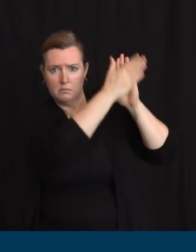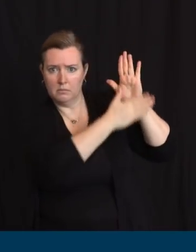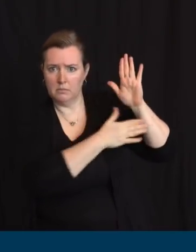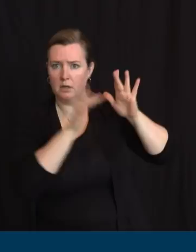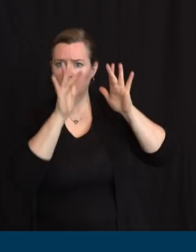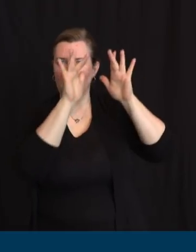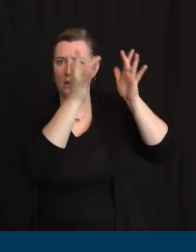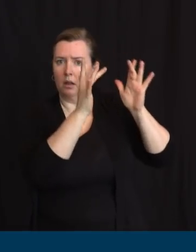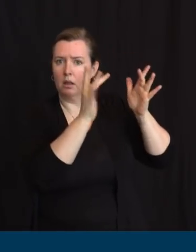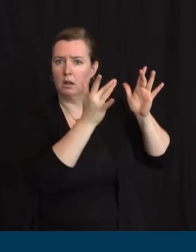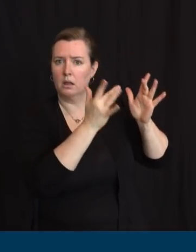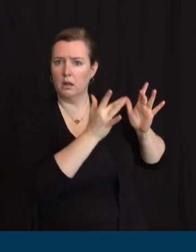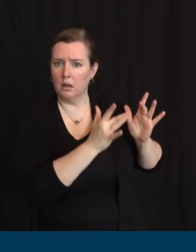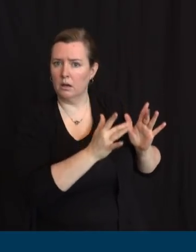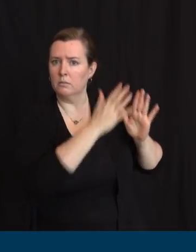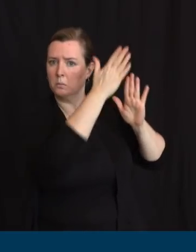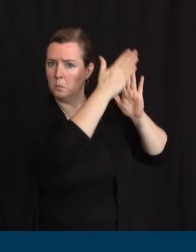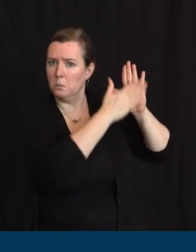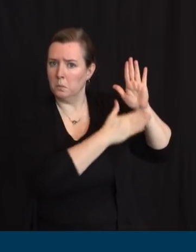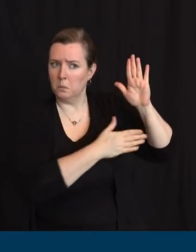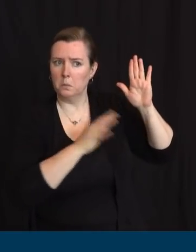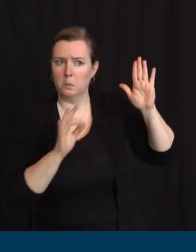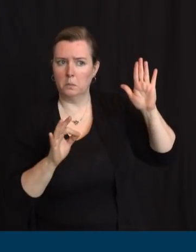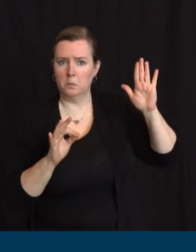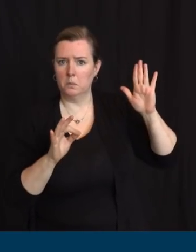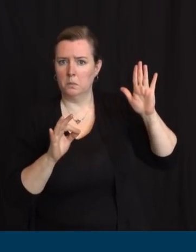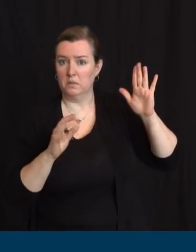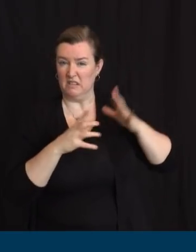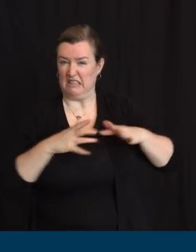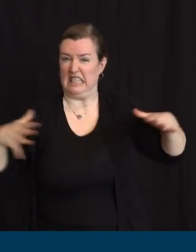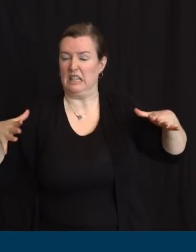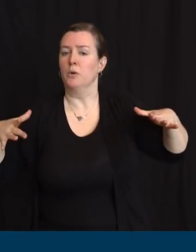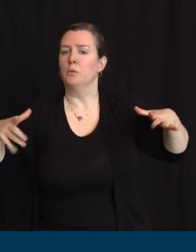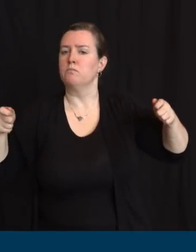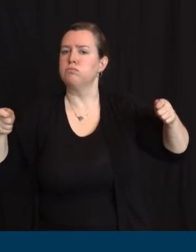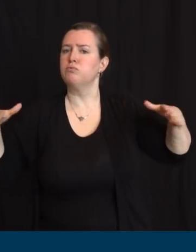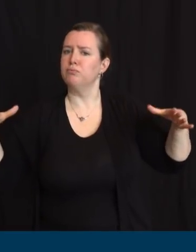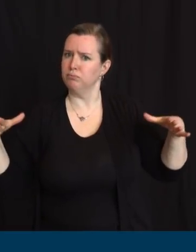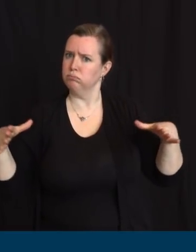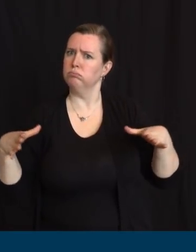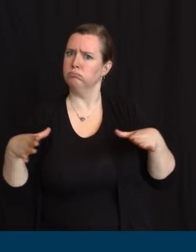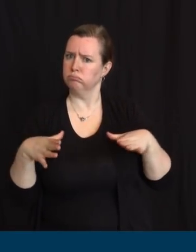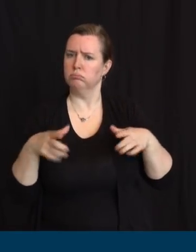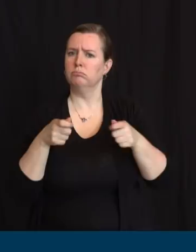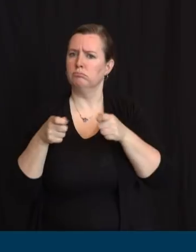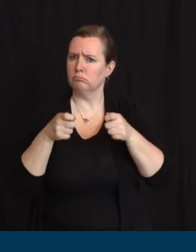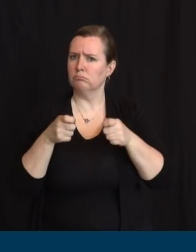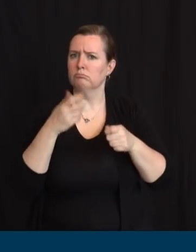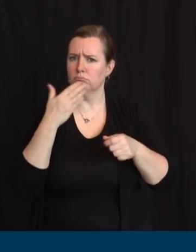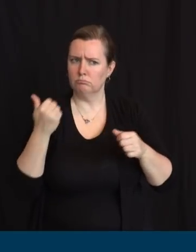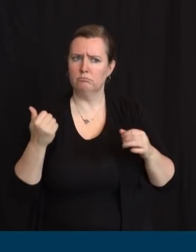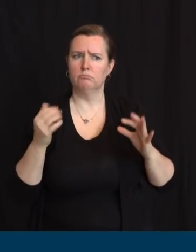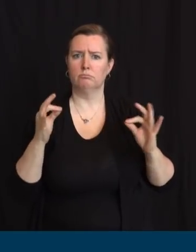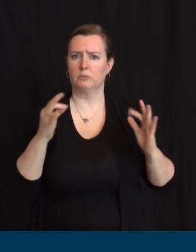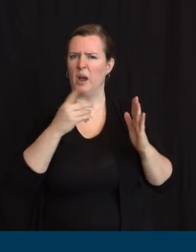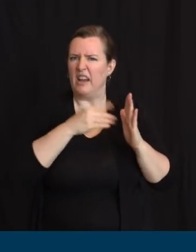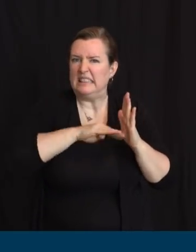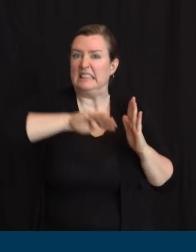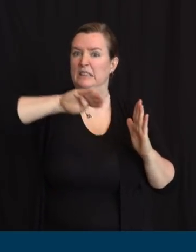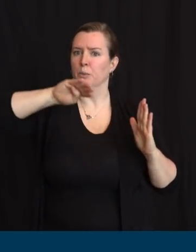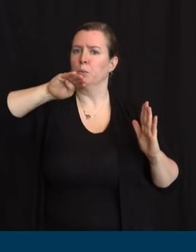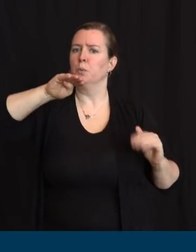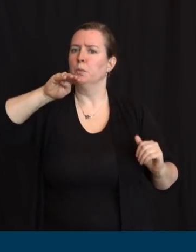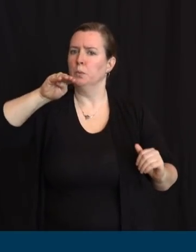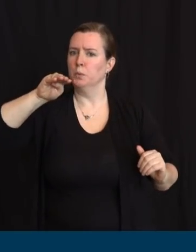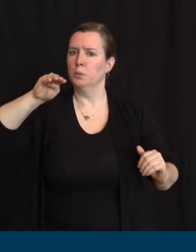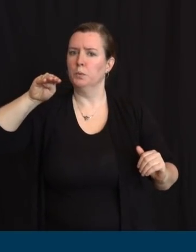spread are slowing and that the curve is beginning, and I say beginning to flatten. This is the map in many respects by